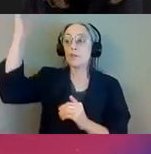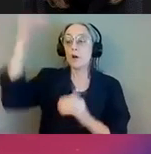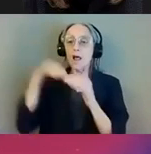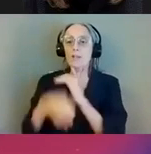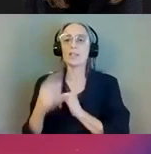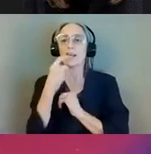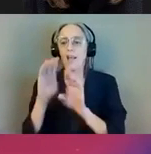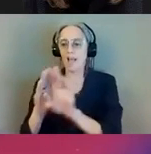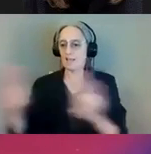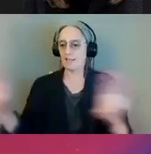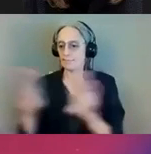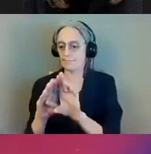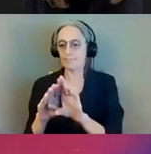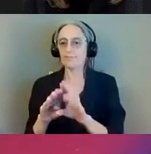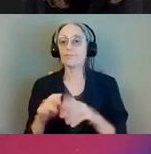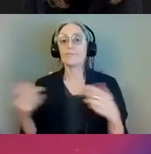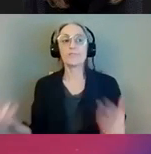With that, I'll pass it back to Jesse.